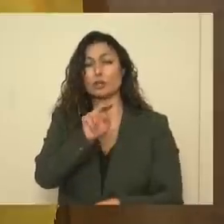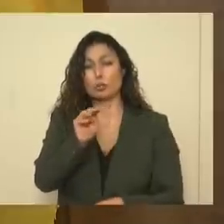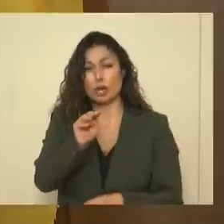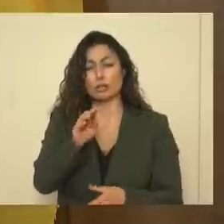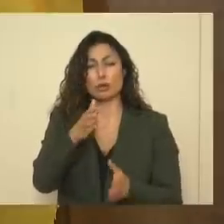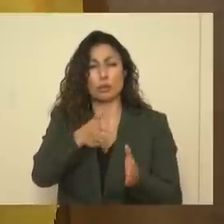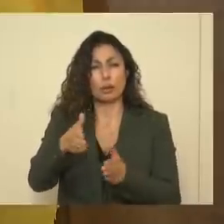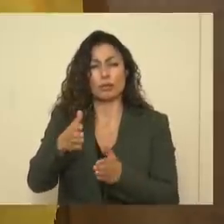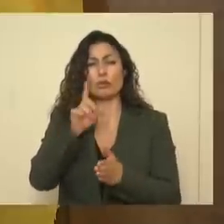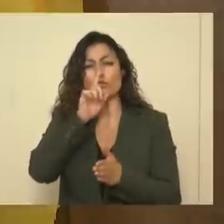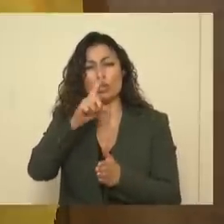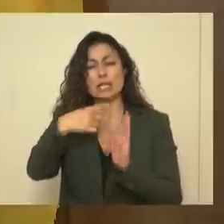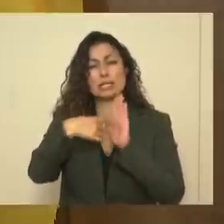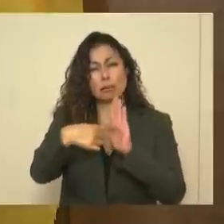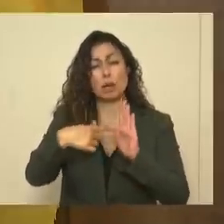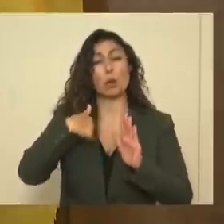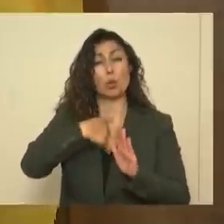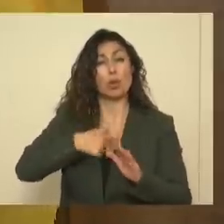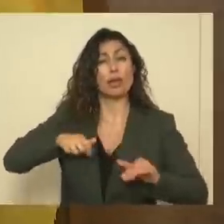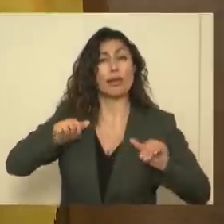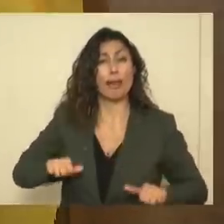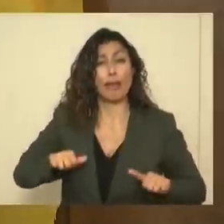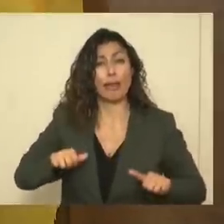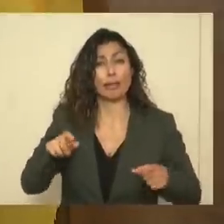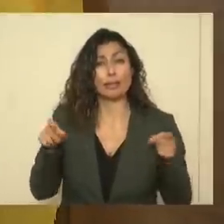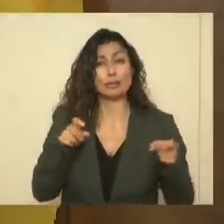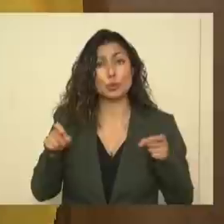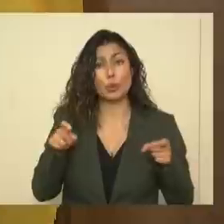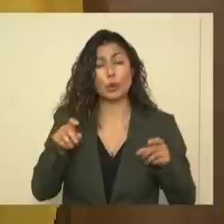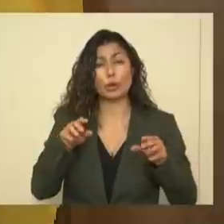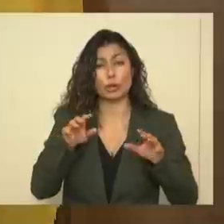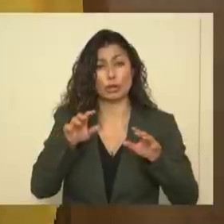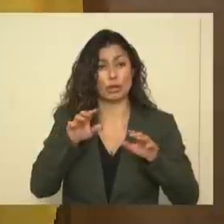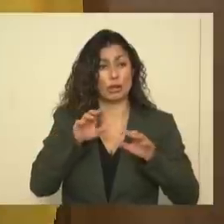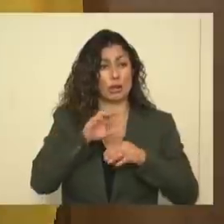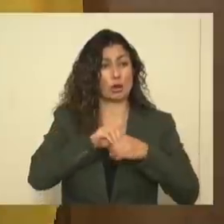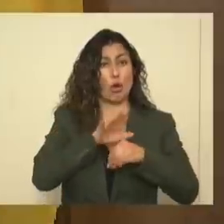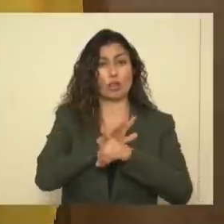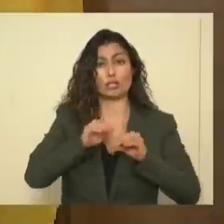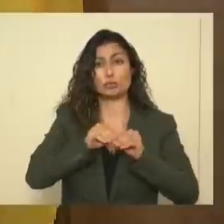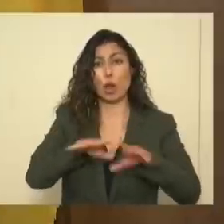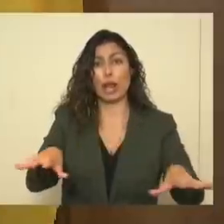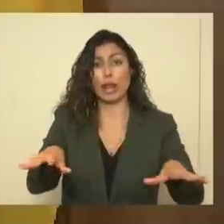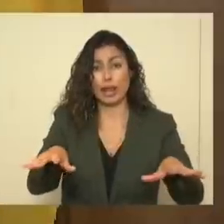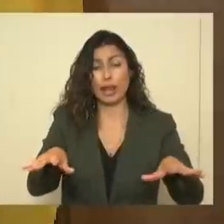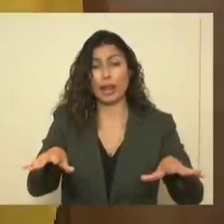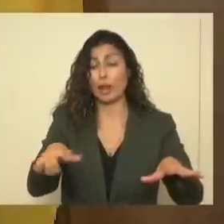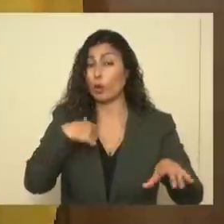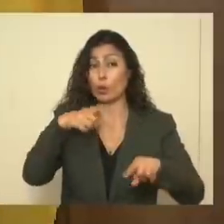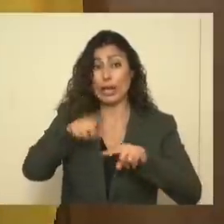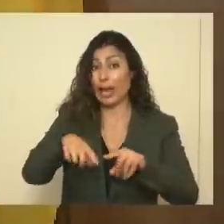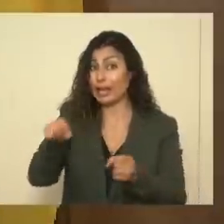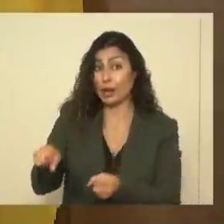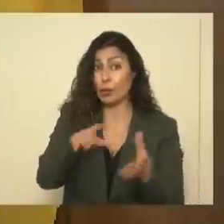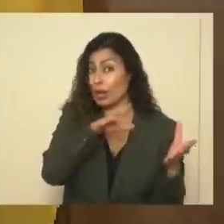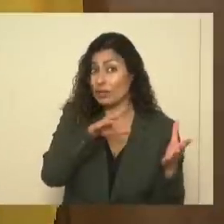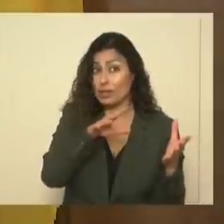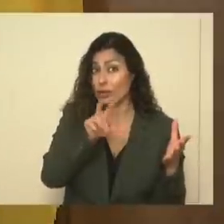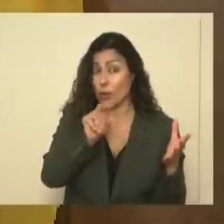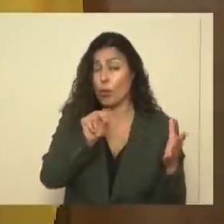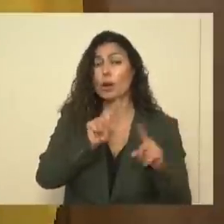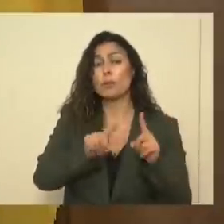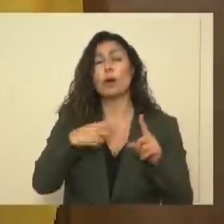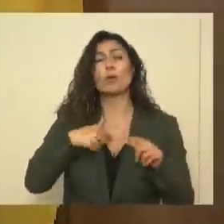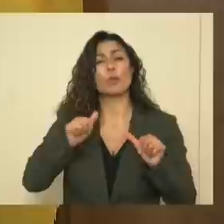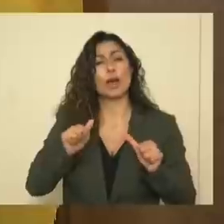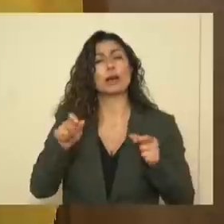that we can control the spread of the virus. We can't get rid of it, but we